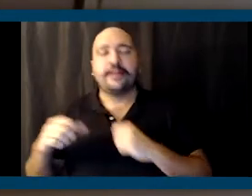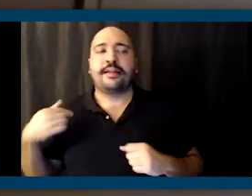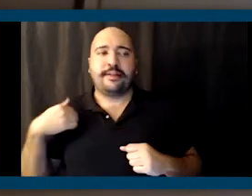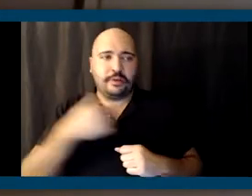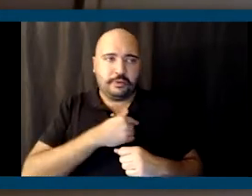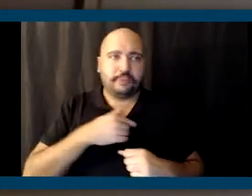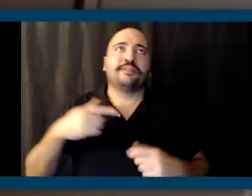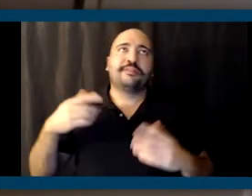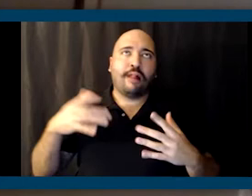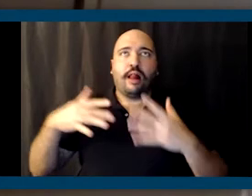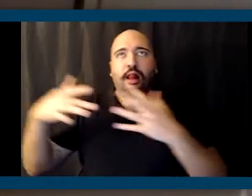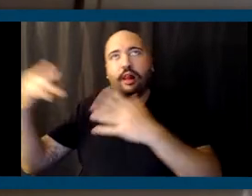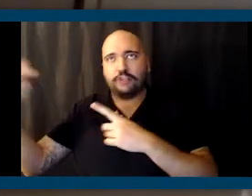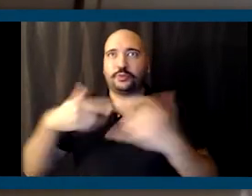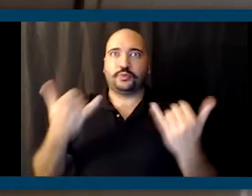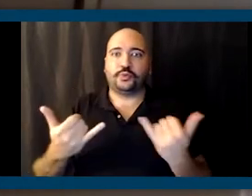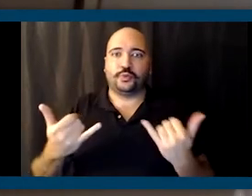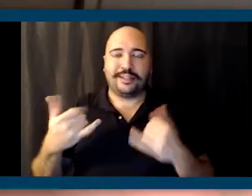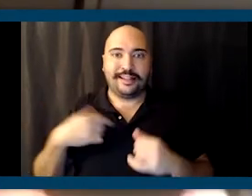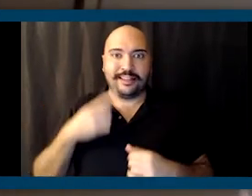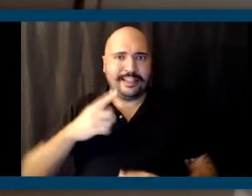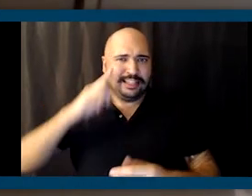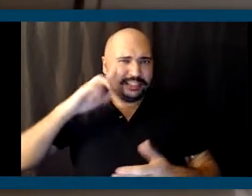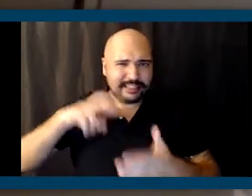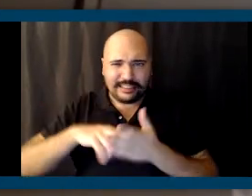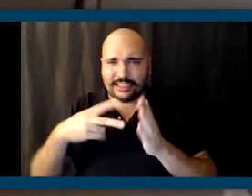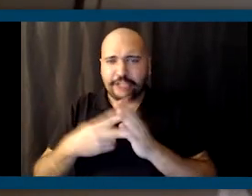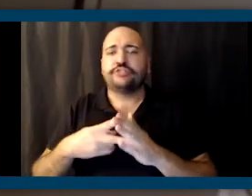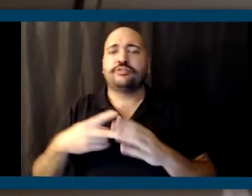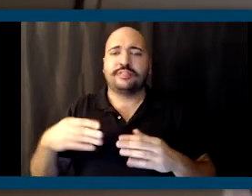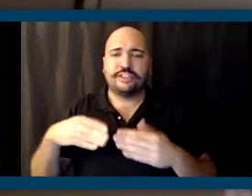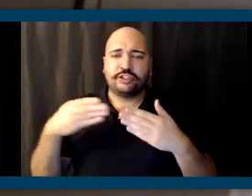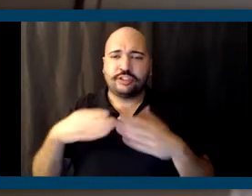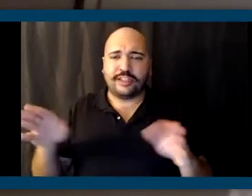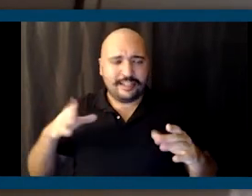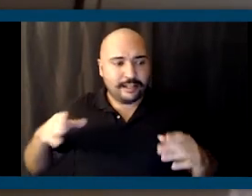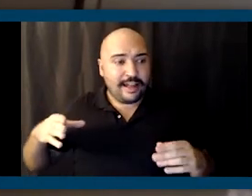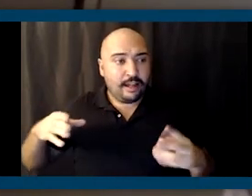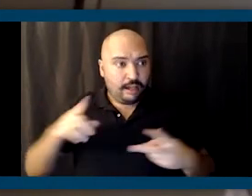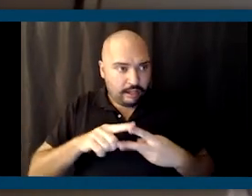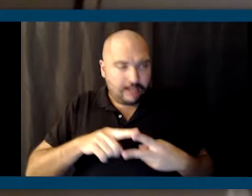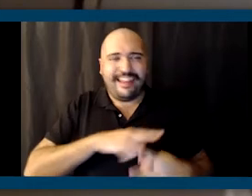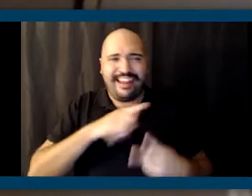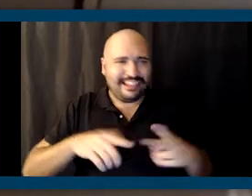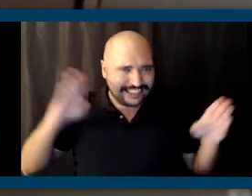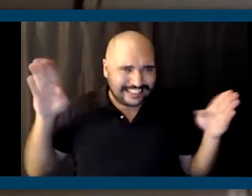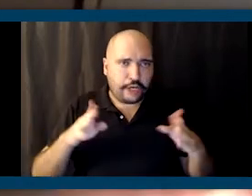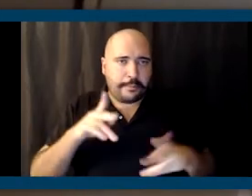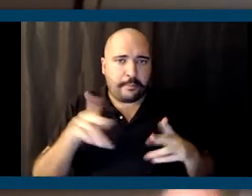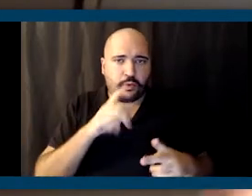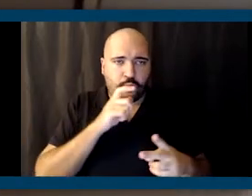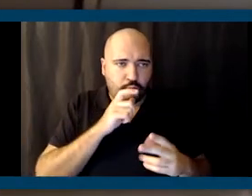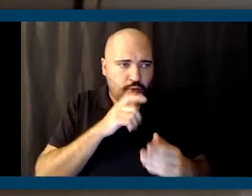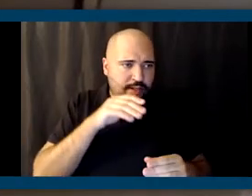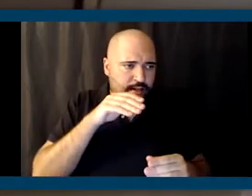today. So I think that being intentional in general, centering people who are close to their problem and building leadership are the